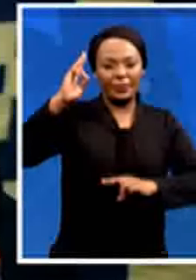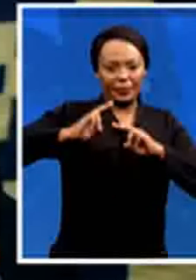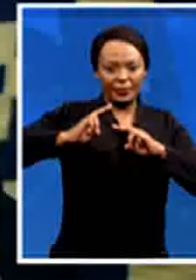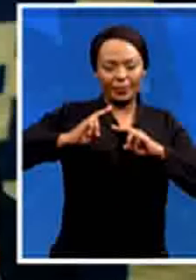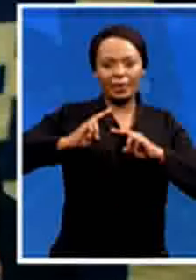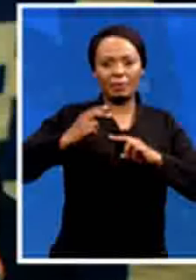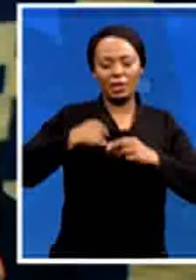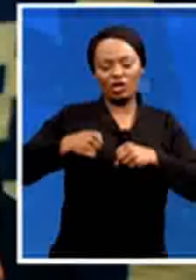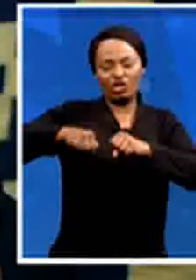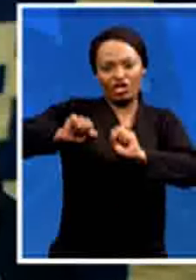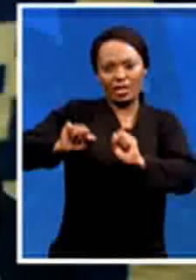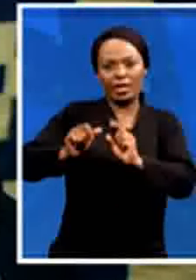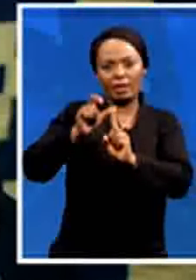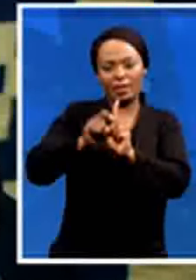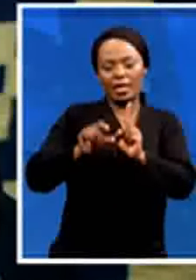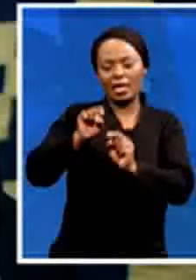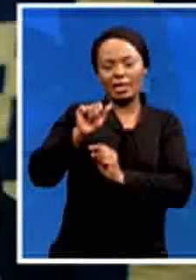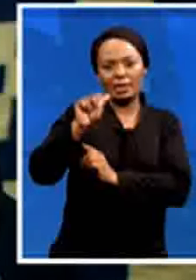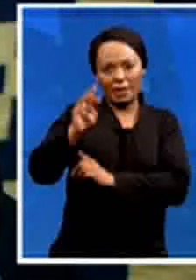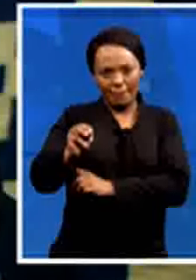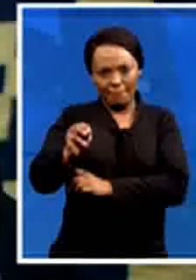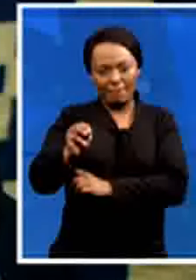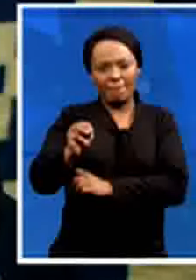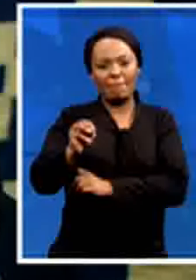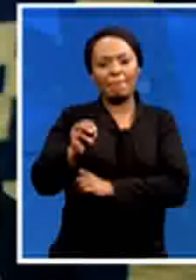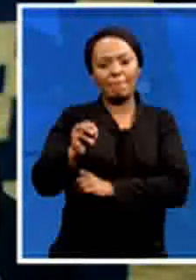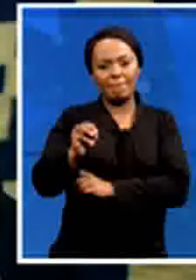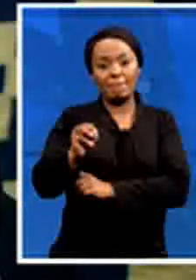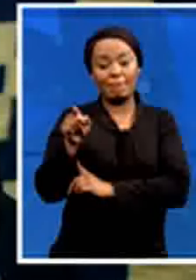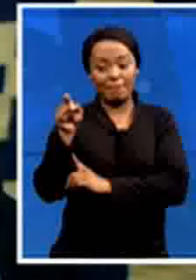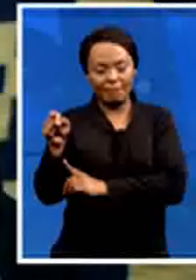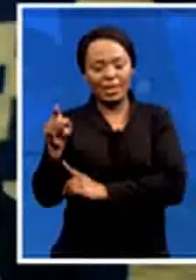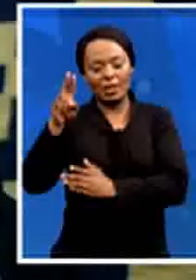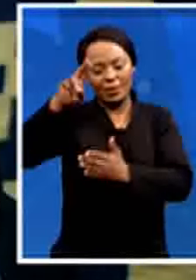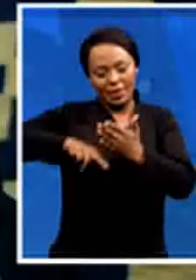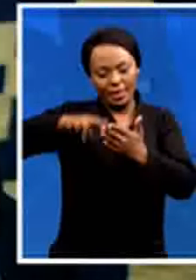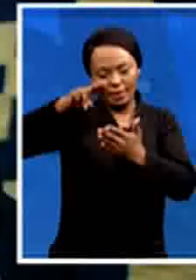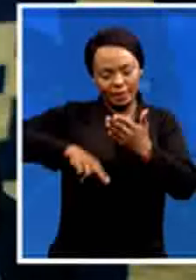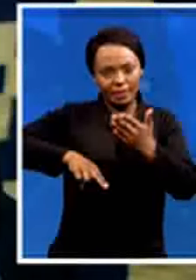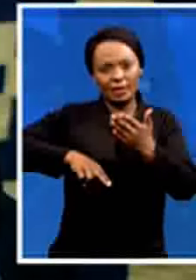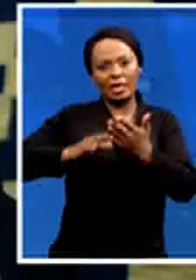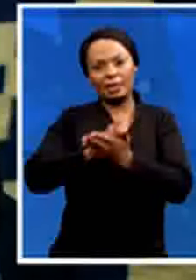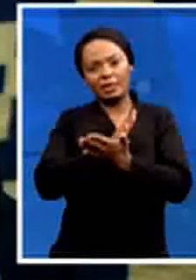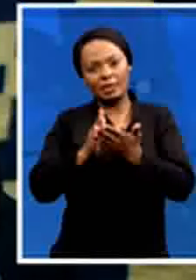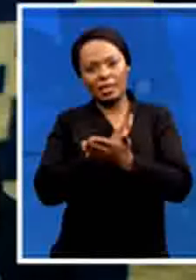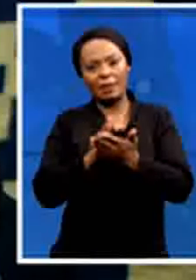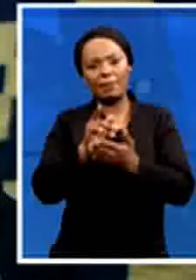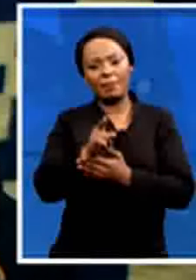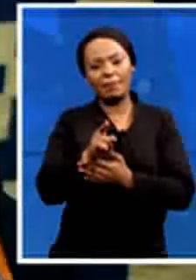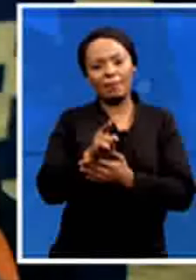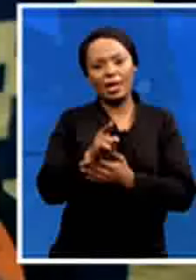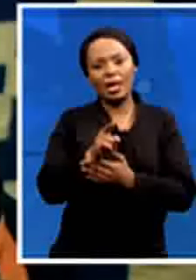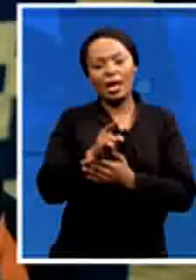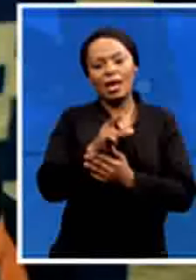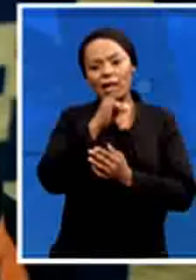just to to read to you um some of the mayoral candidates that are here today they were